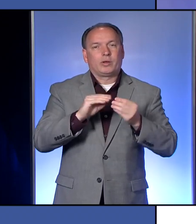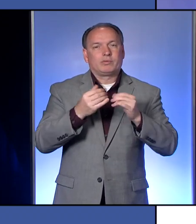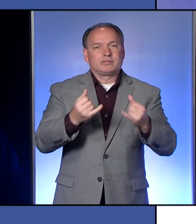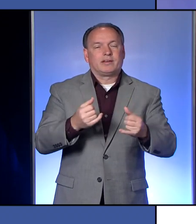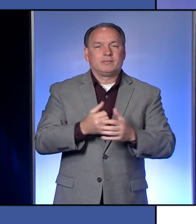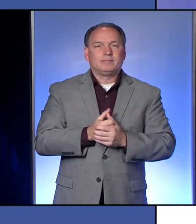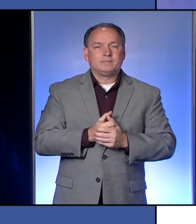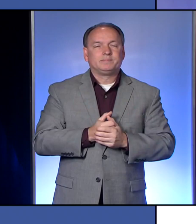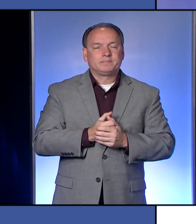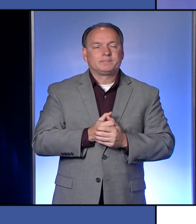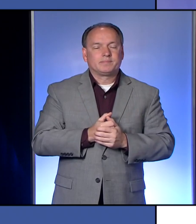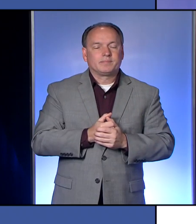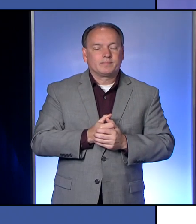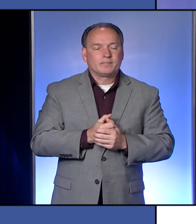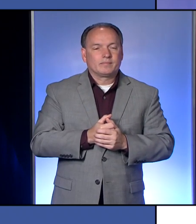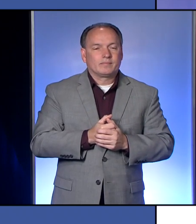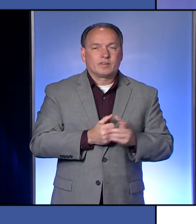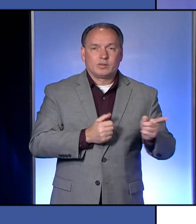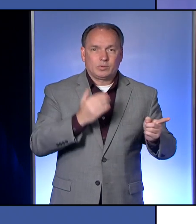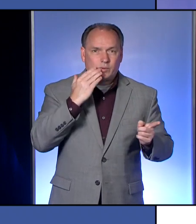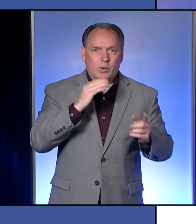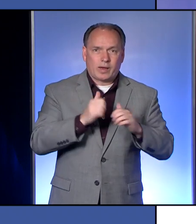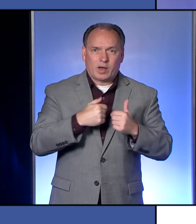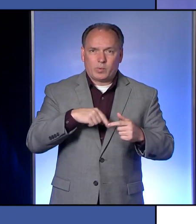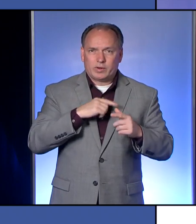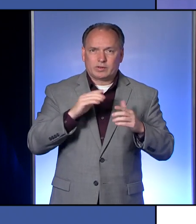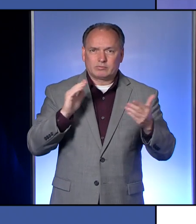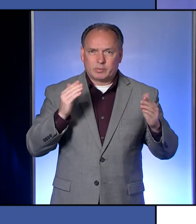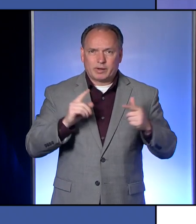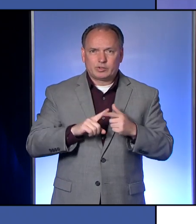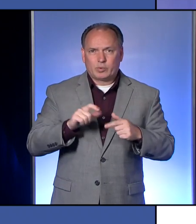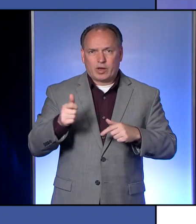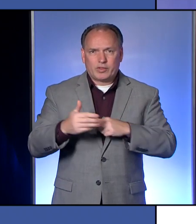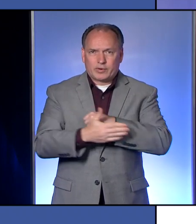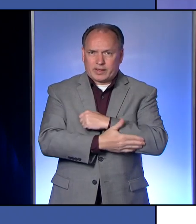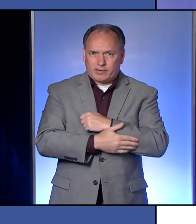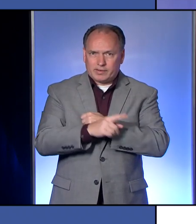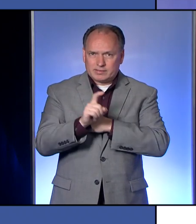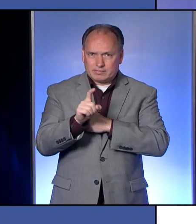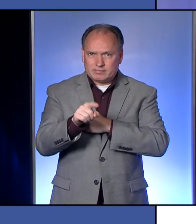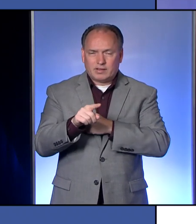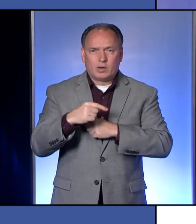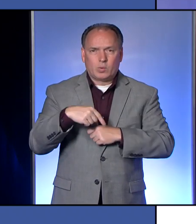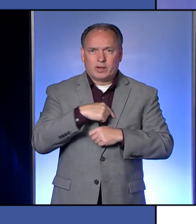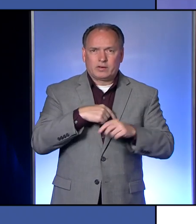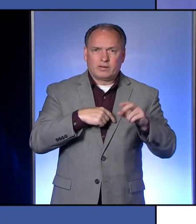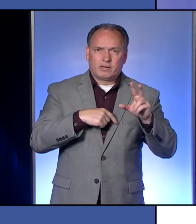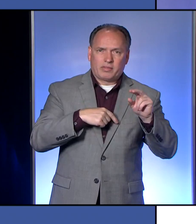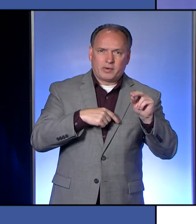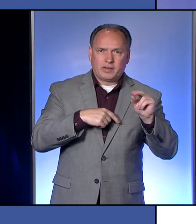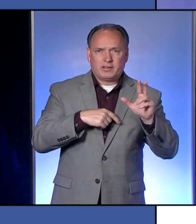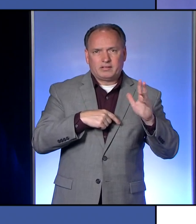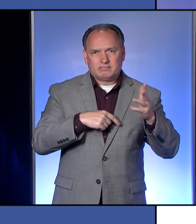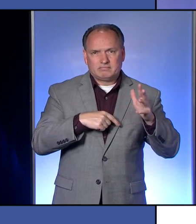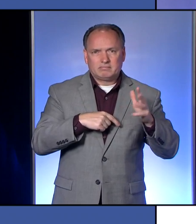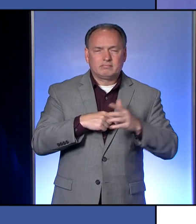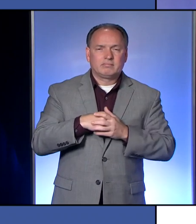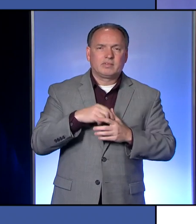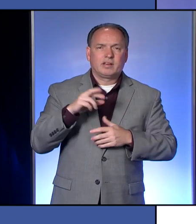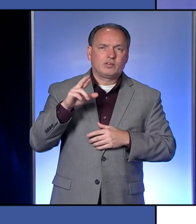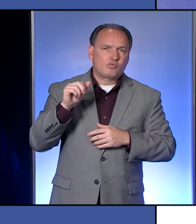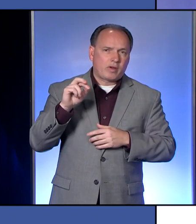Do you know how well we're doing against the other counties? We were at like a 30th in ranking.